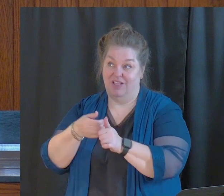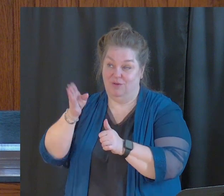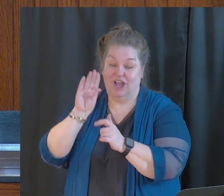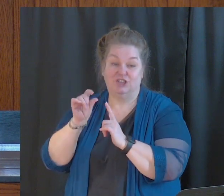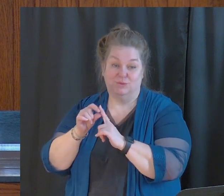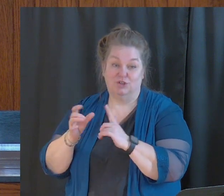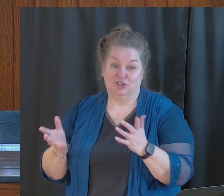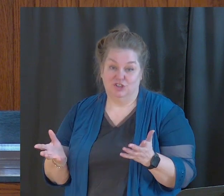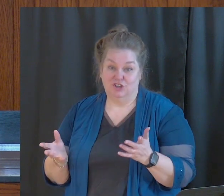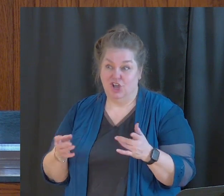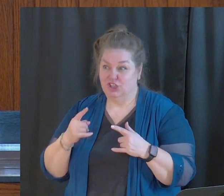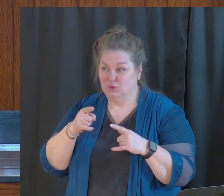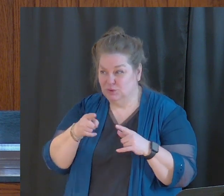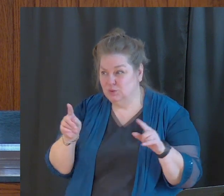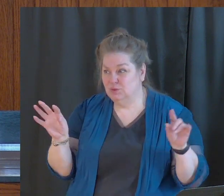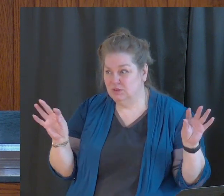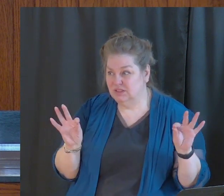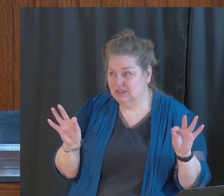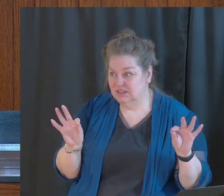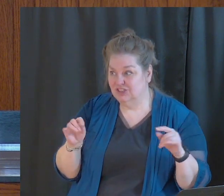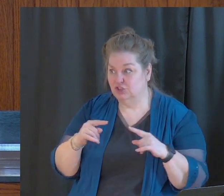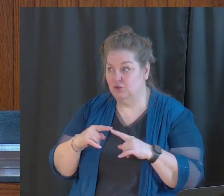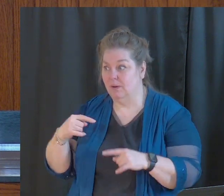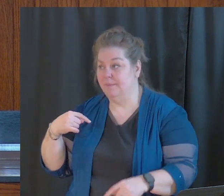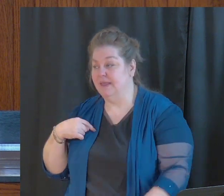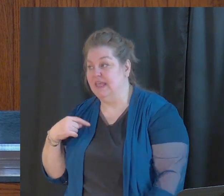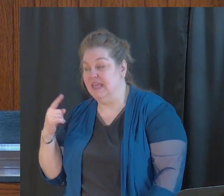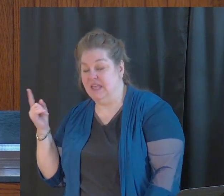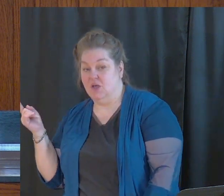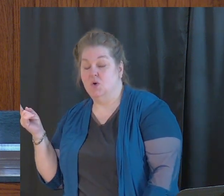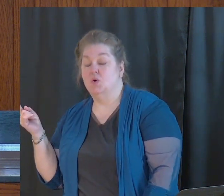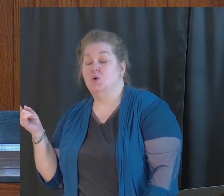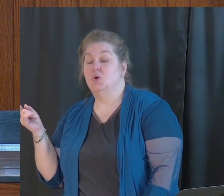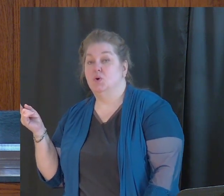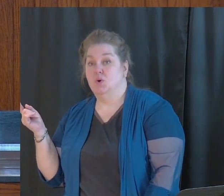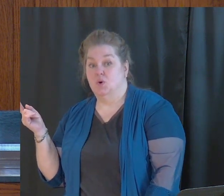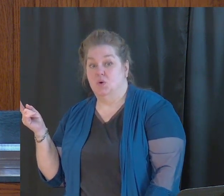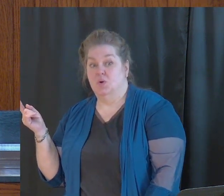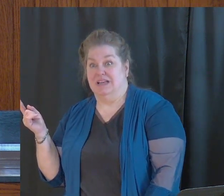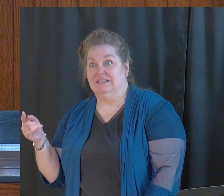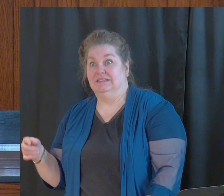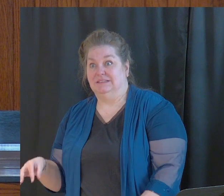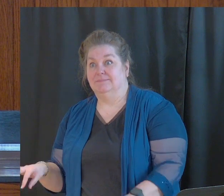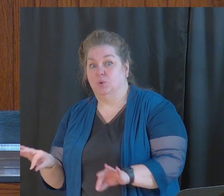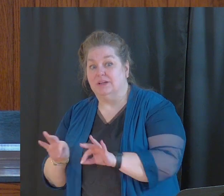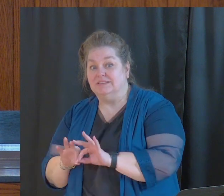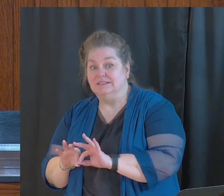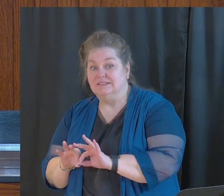To you, it's not important. To me, it's kind of important